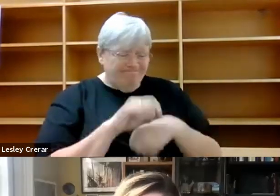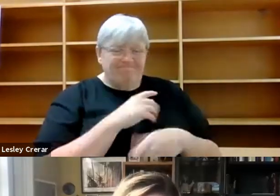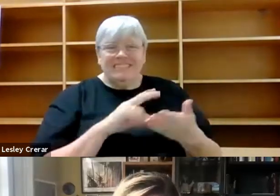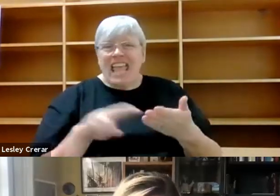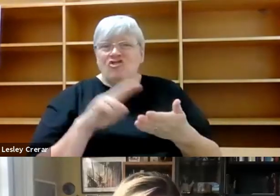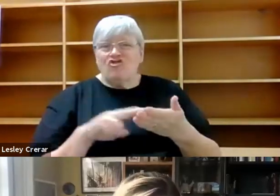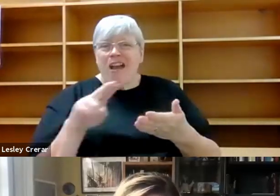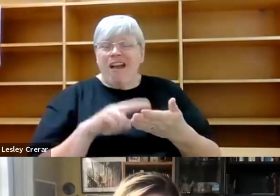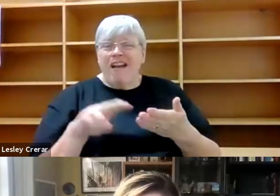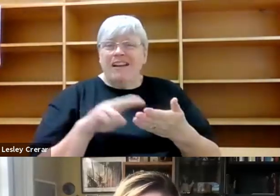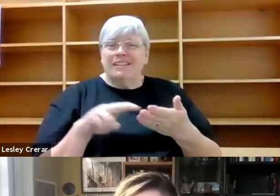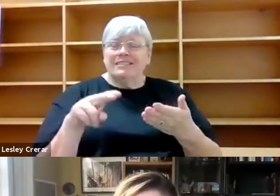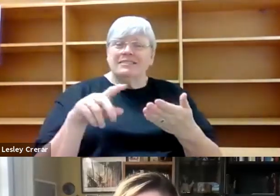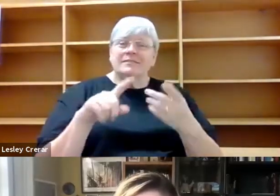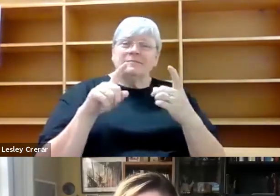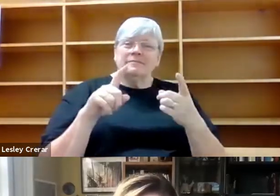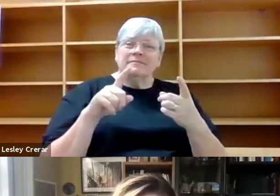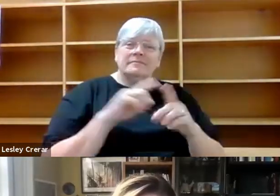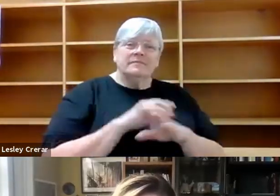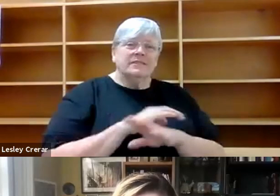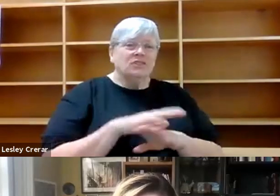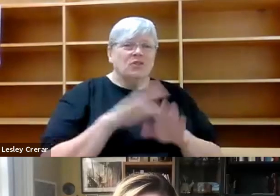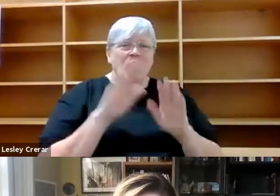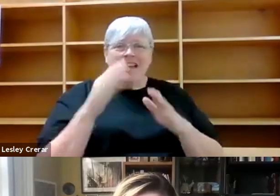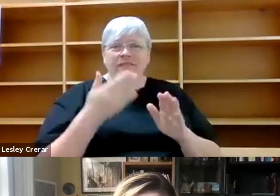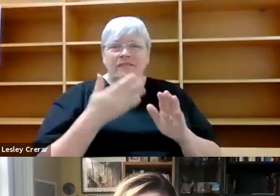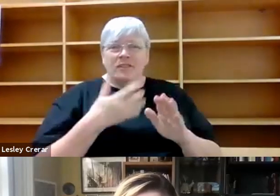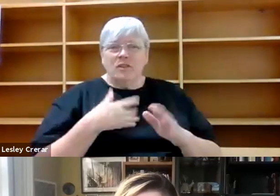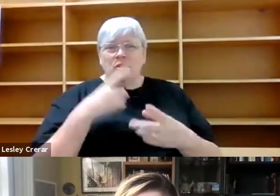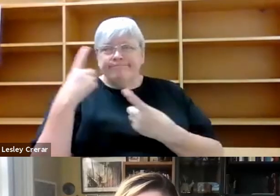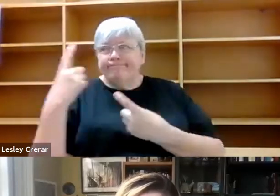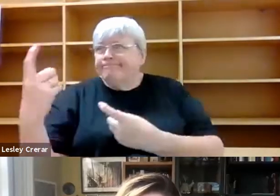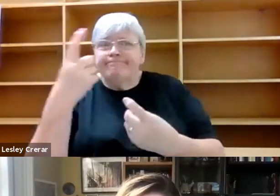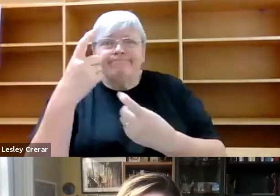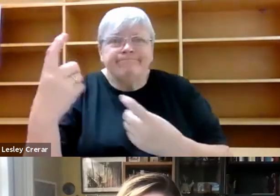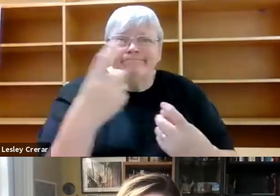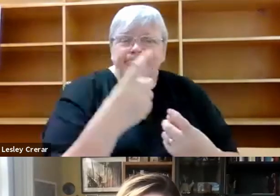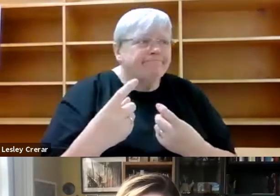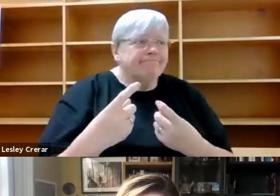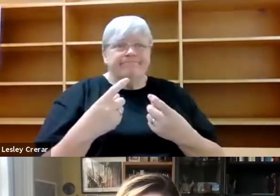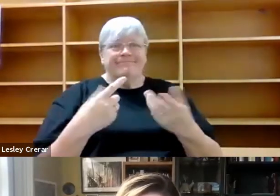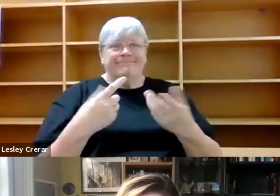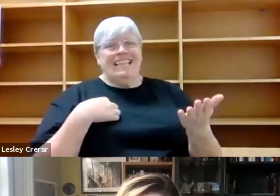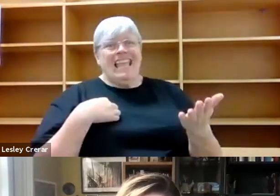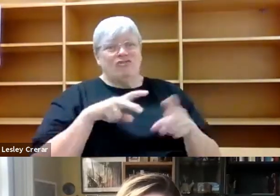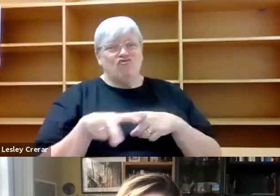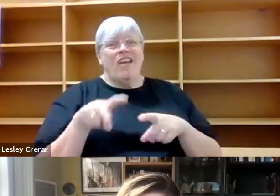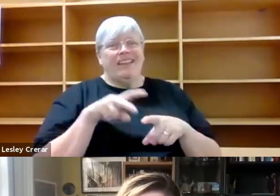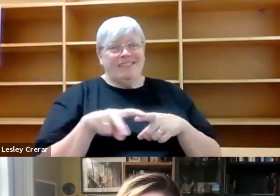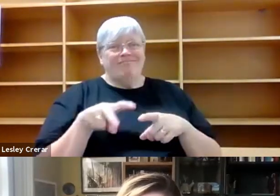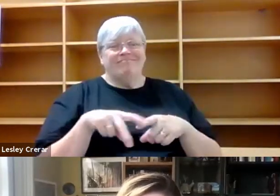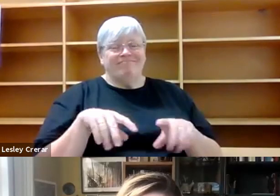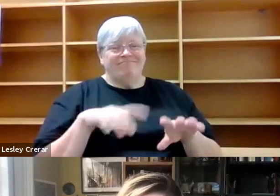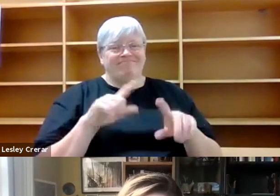we don't need to go in search of scale. And I think scale is the great trick of nature writing. We have not moved on sufficiently from the 18th century